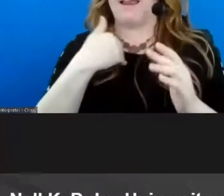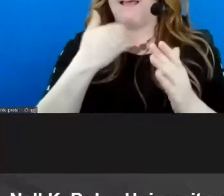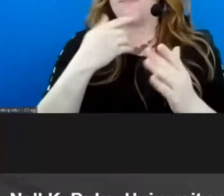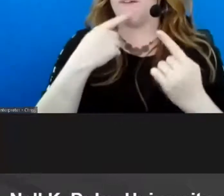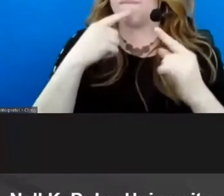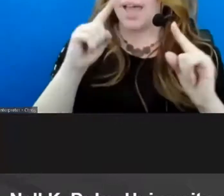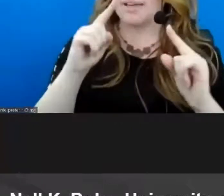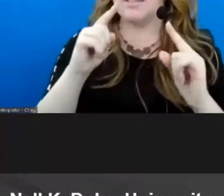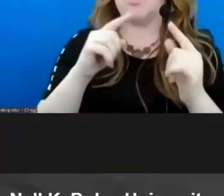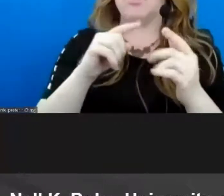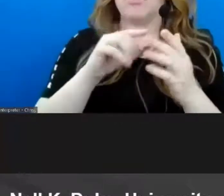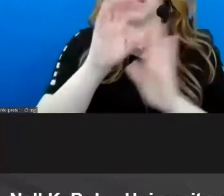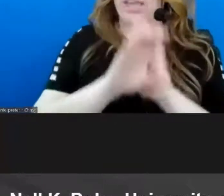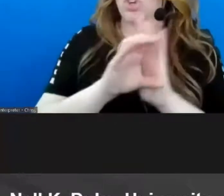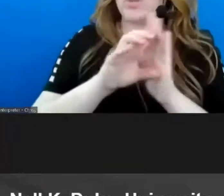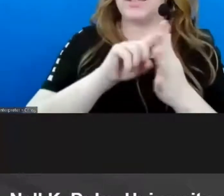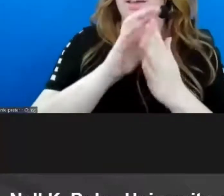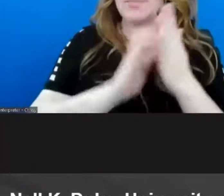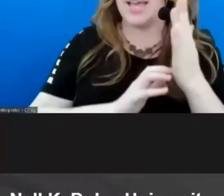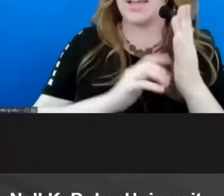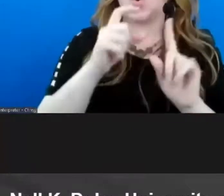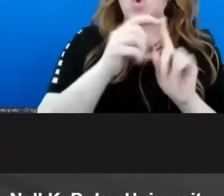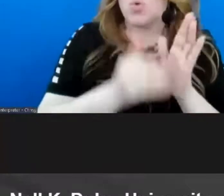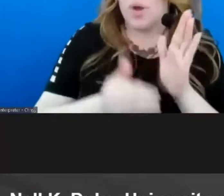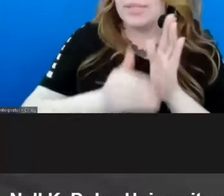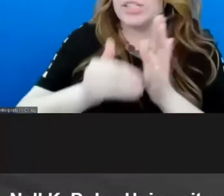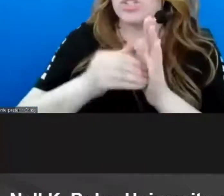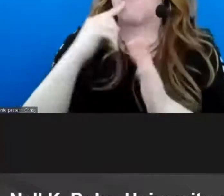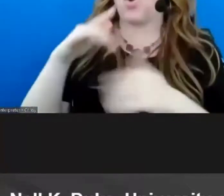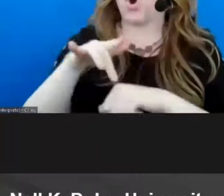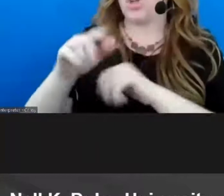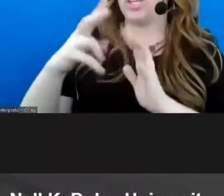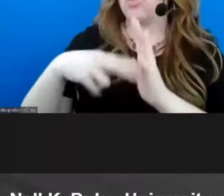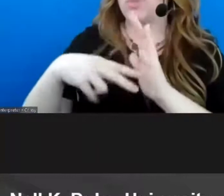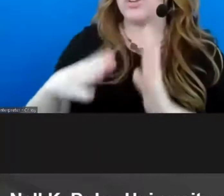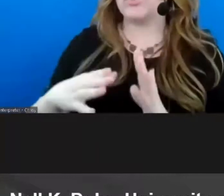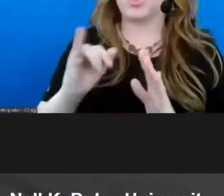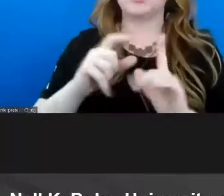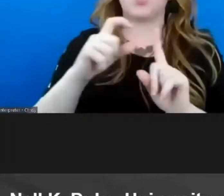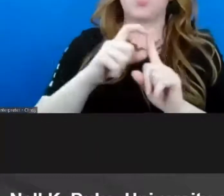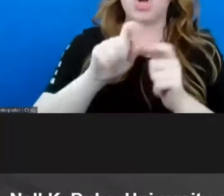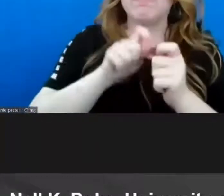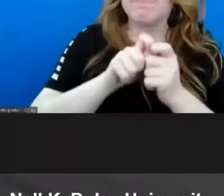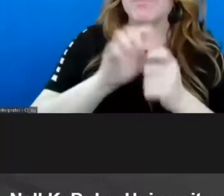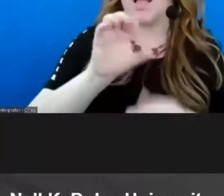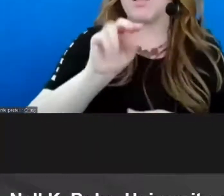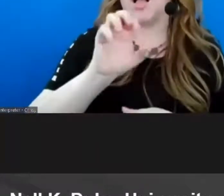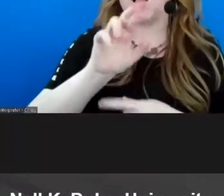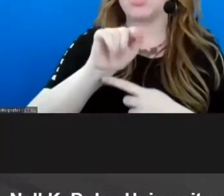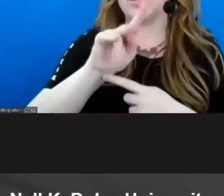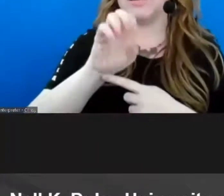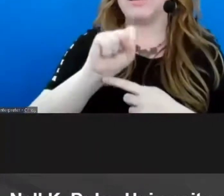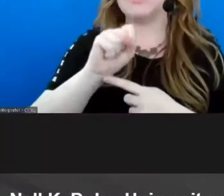readers um such as word repetition such as word concreteness um and such as uh you know